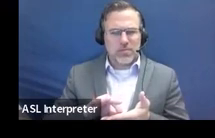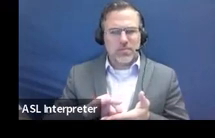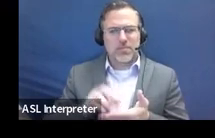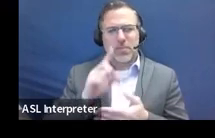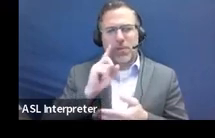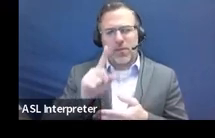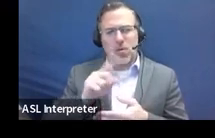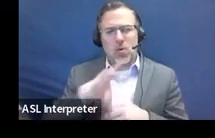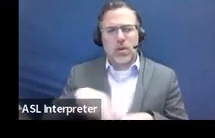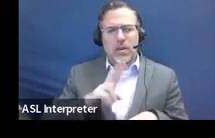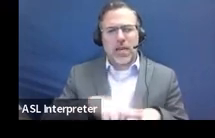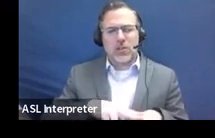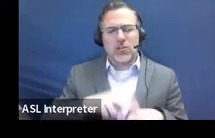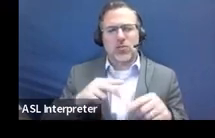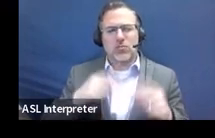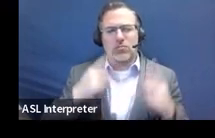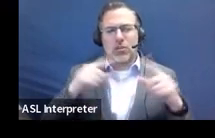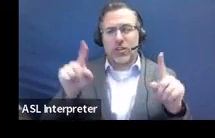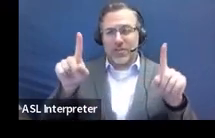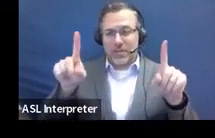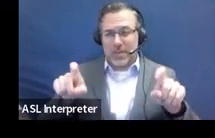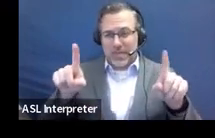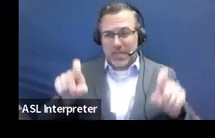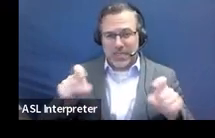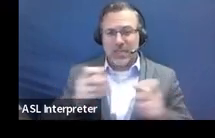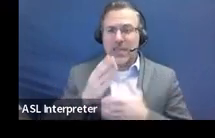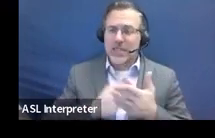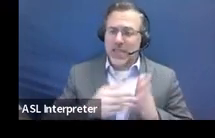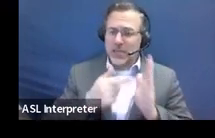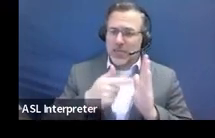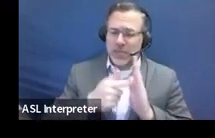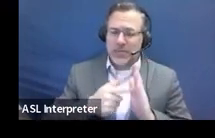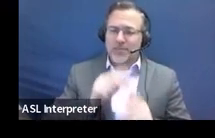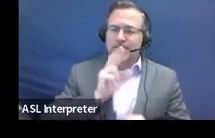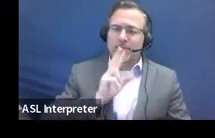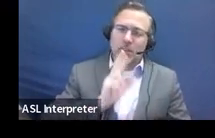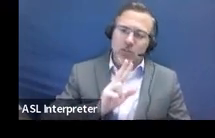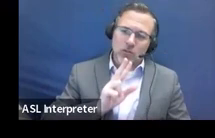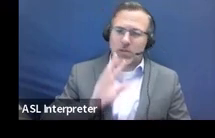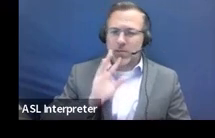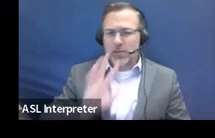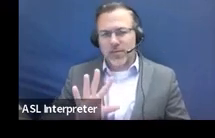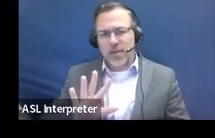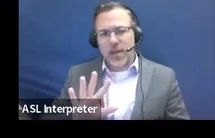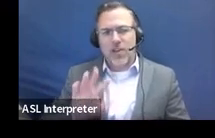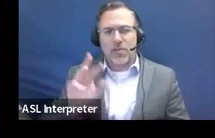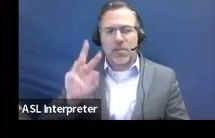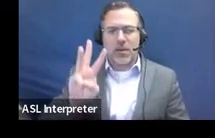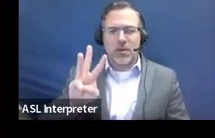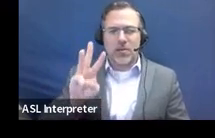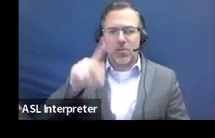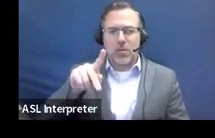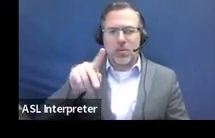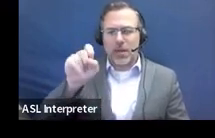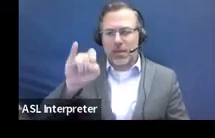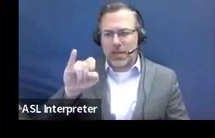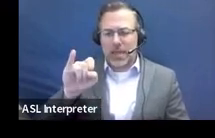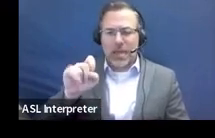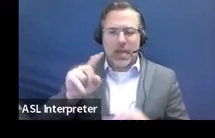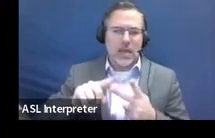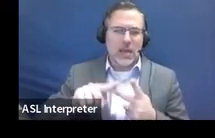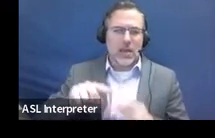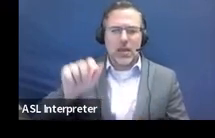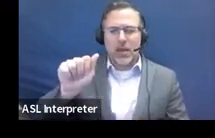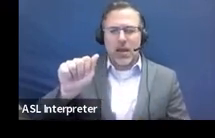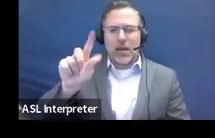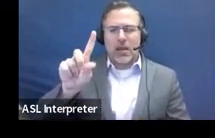so some examples for three to five year olds, maybe that WIPSE or ADOS. And then we have the K to 12, where you've got